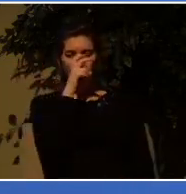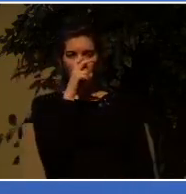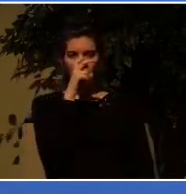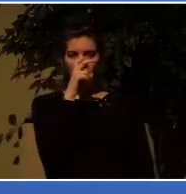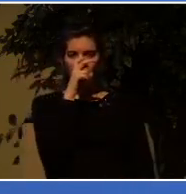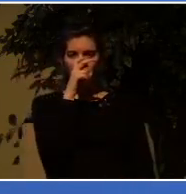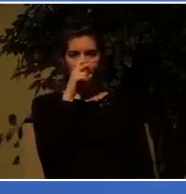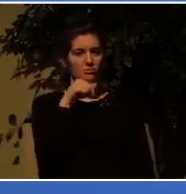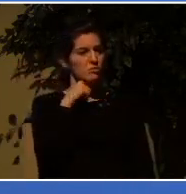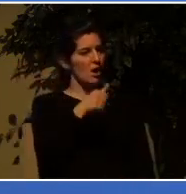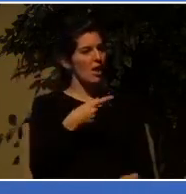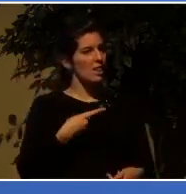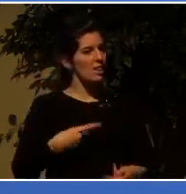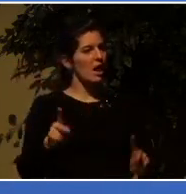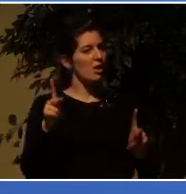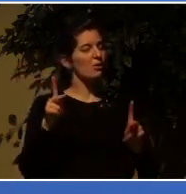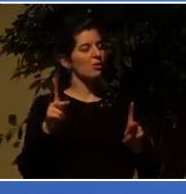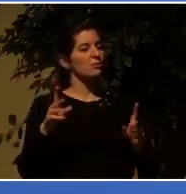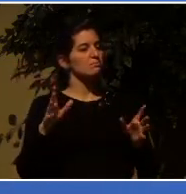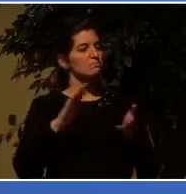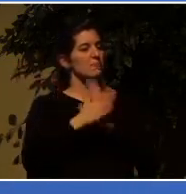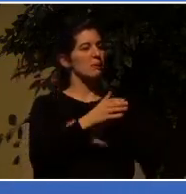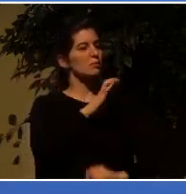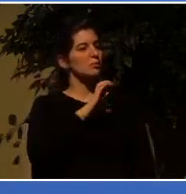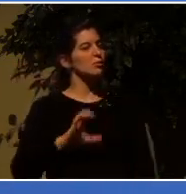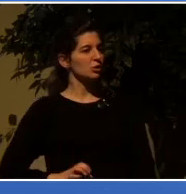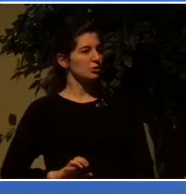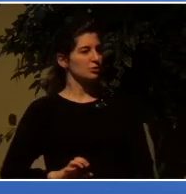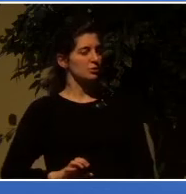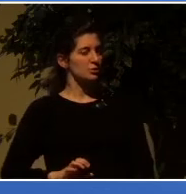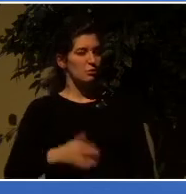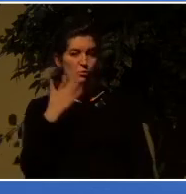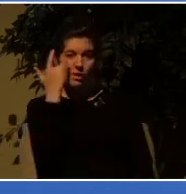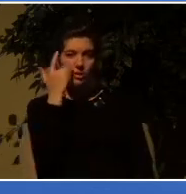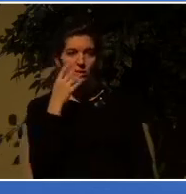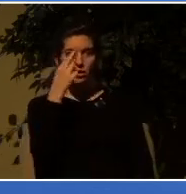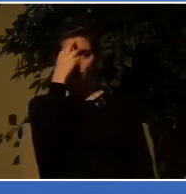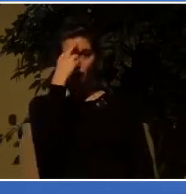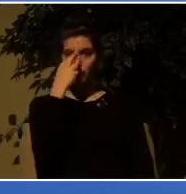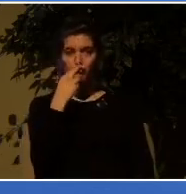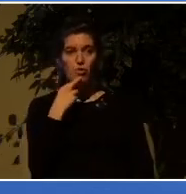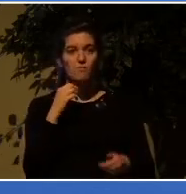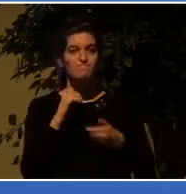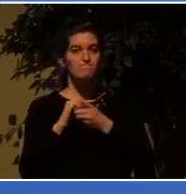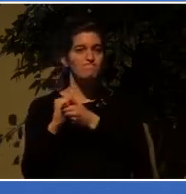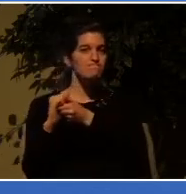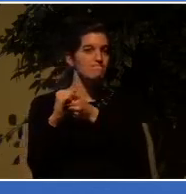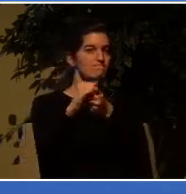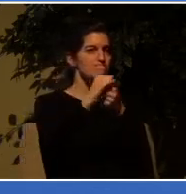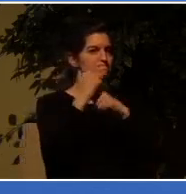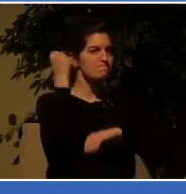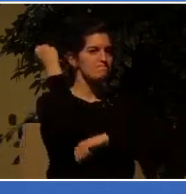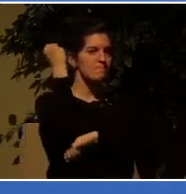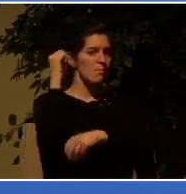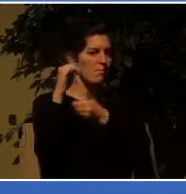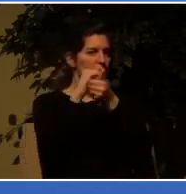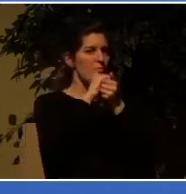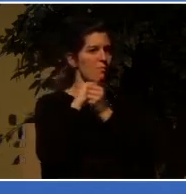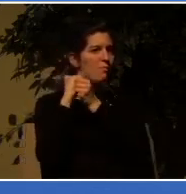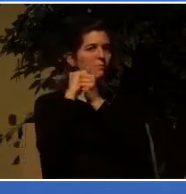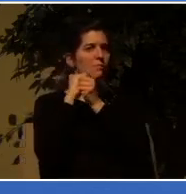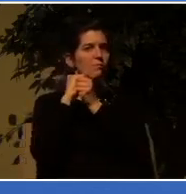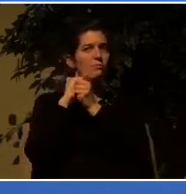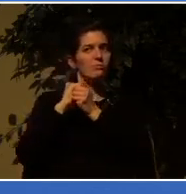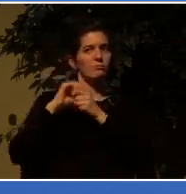adopt the Christian faith because Rome was held together by a common deification of the